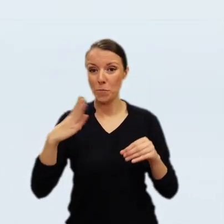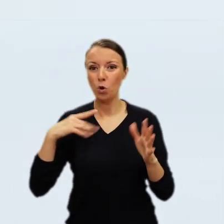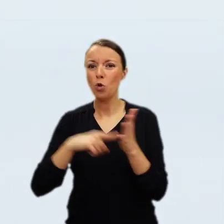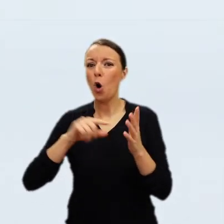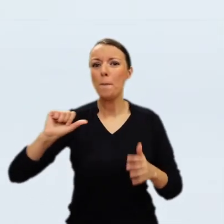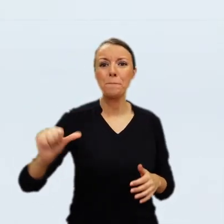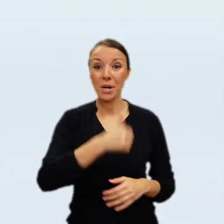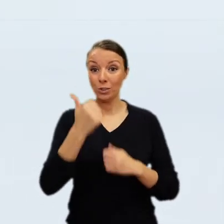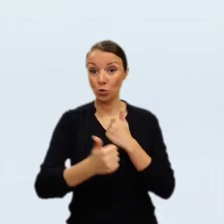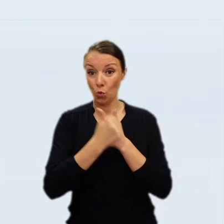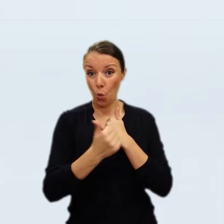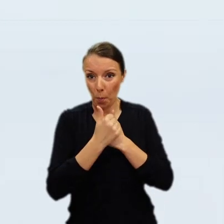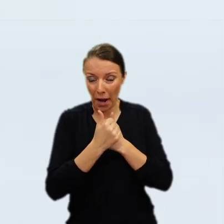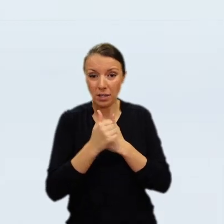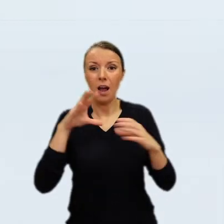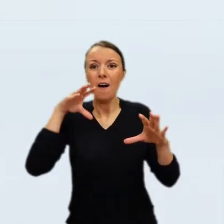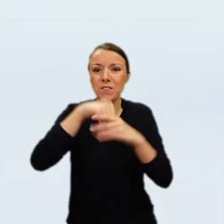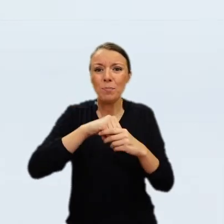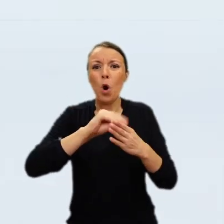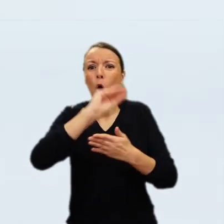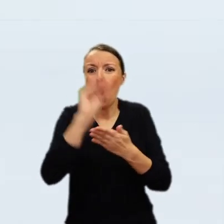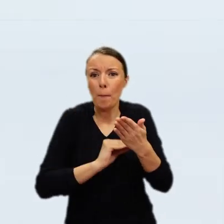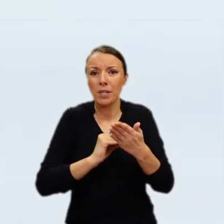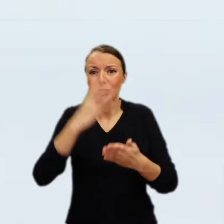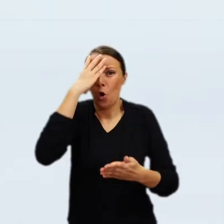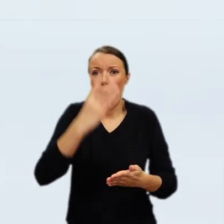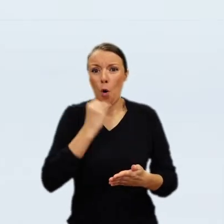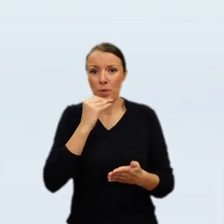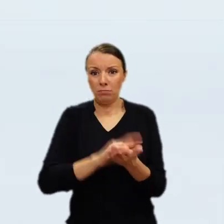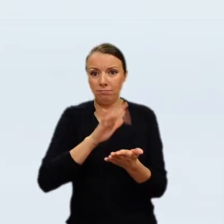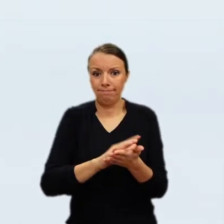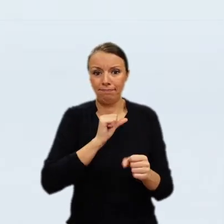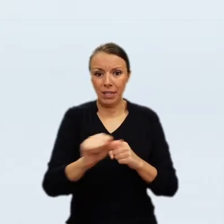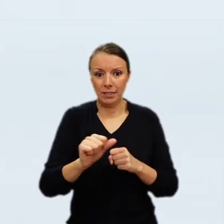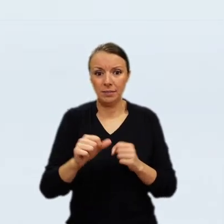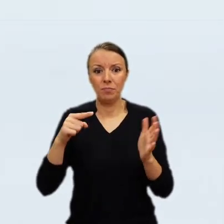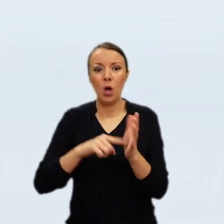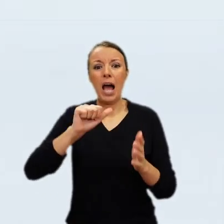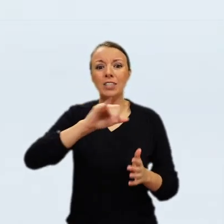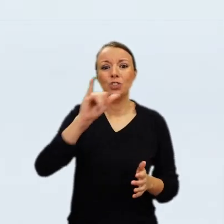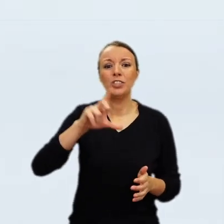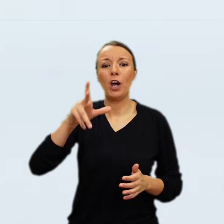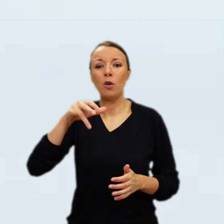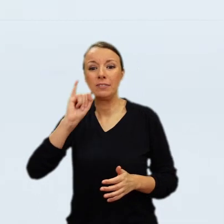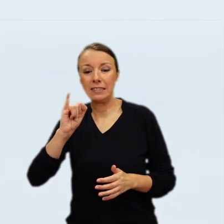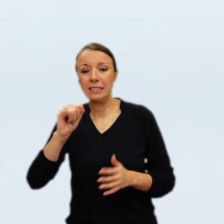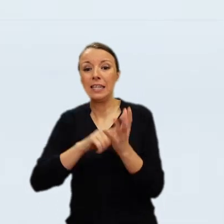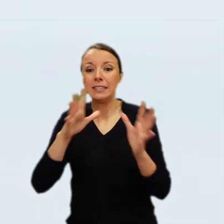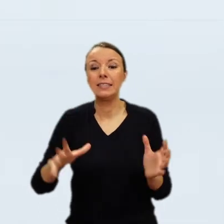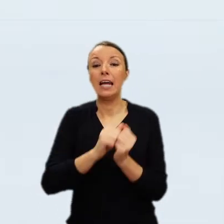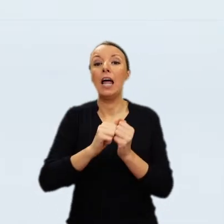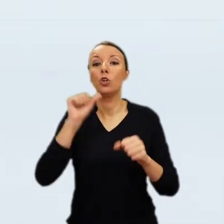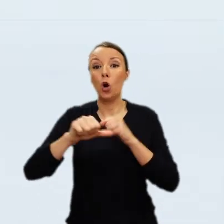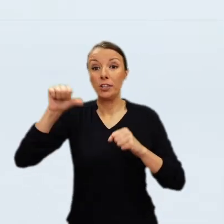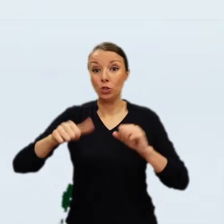on the left by the French artist Carmontel and in a later one, closer in date to the 1790s, on the right, which is